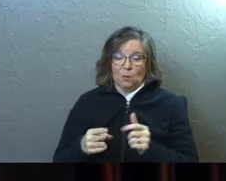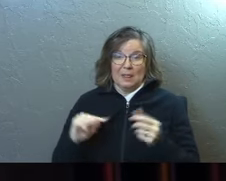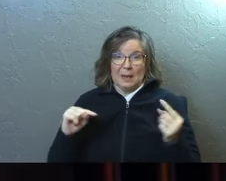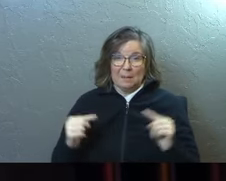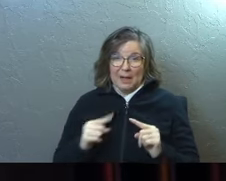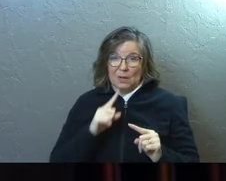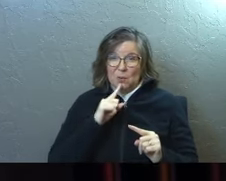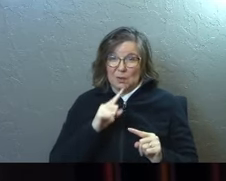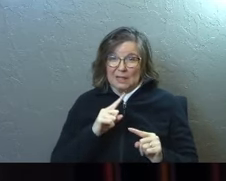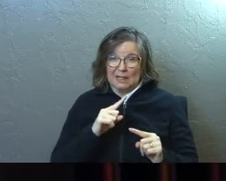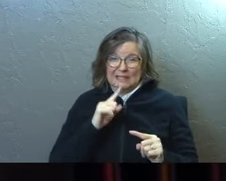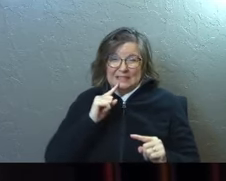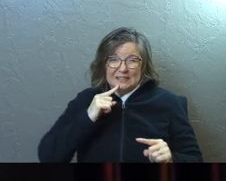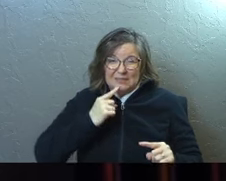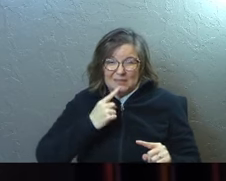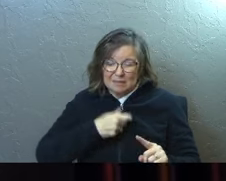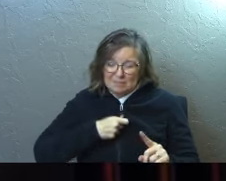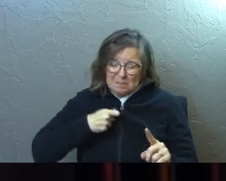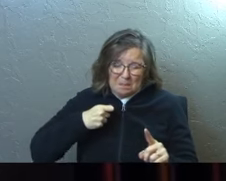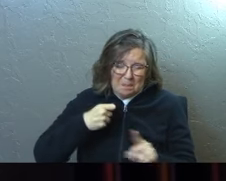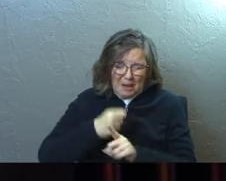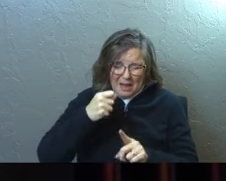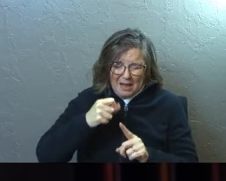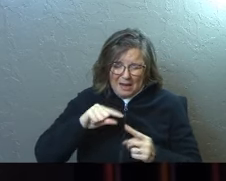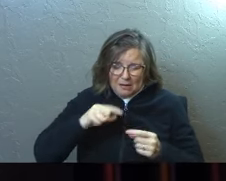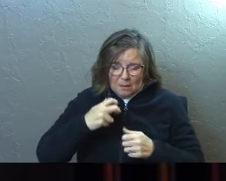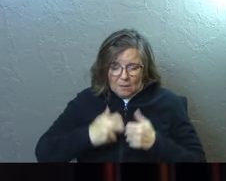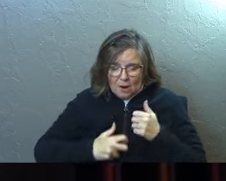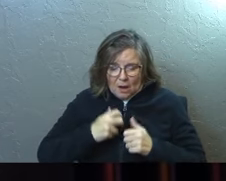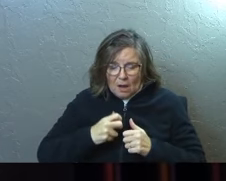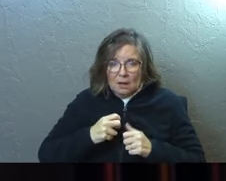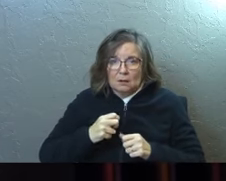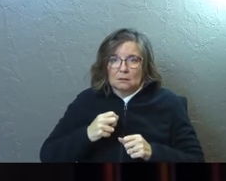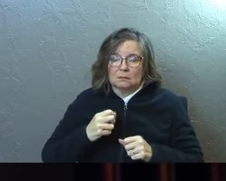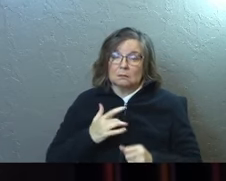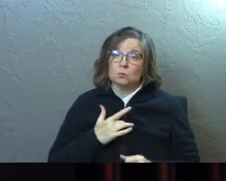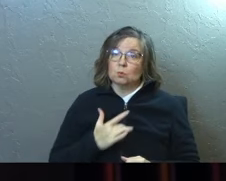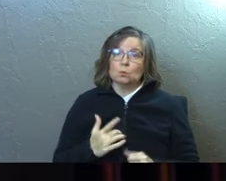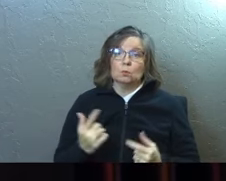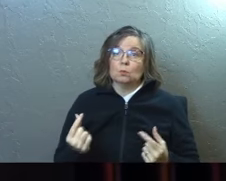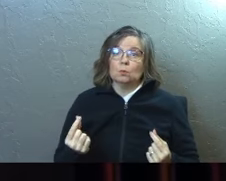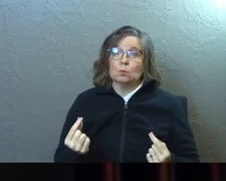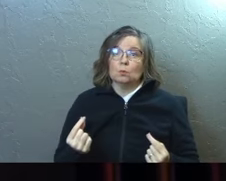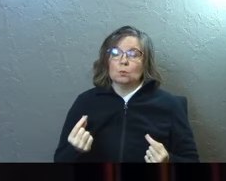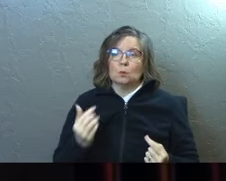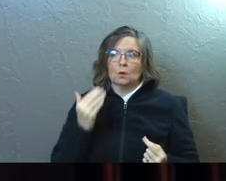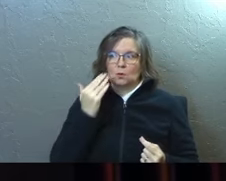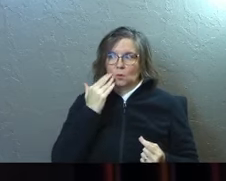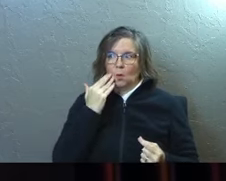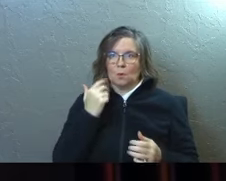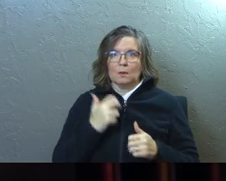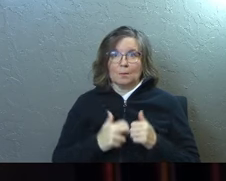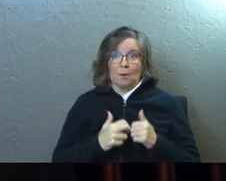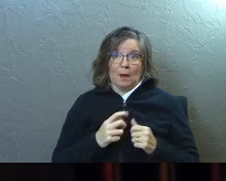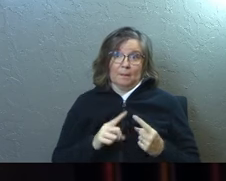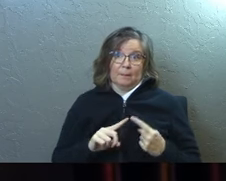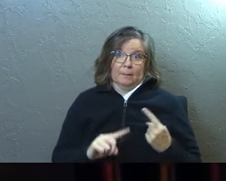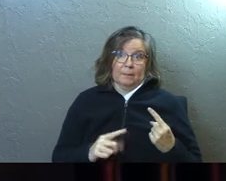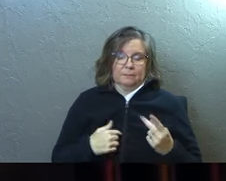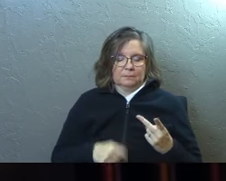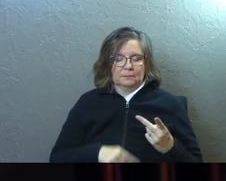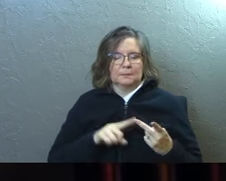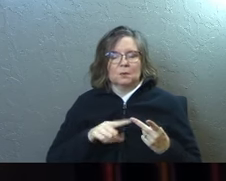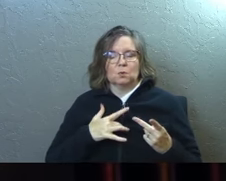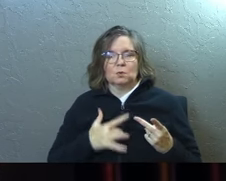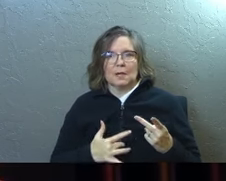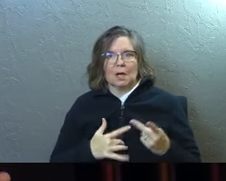when the pain is really acute and things are really a problem, um, you tend to know that there's a problem, number one, and you